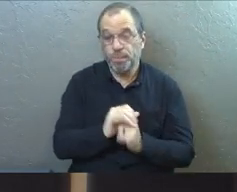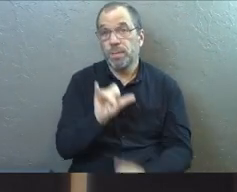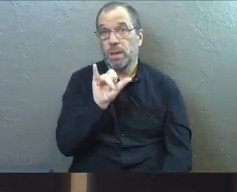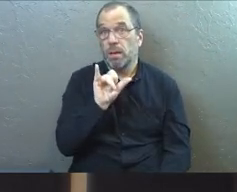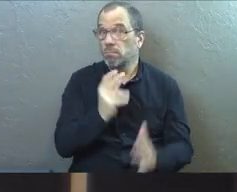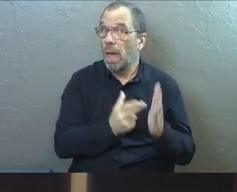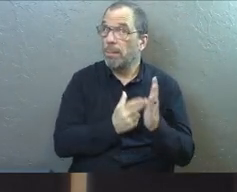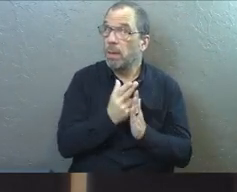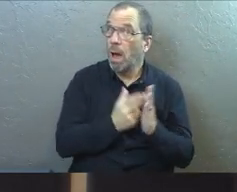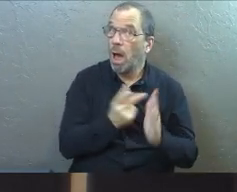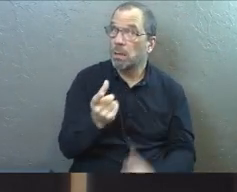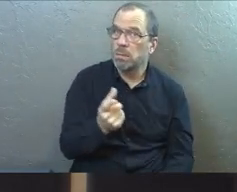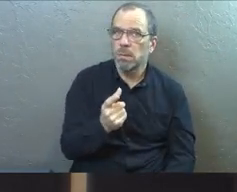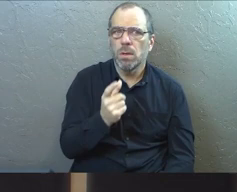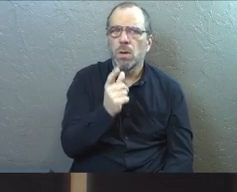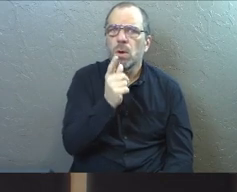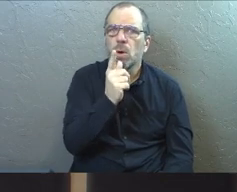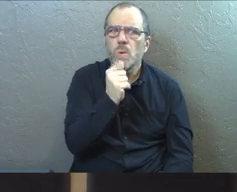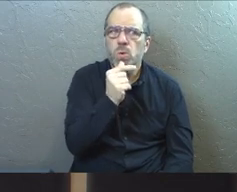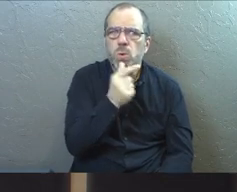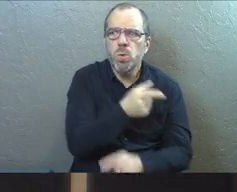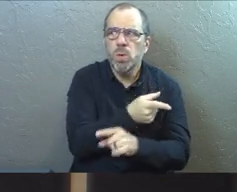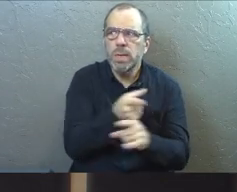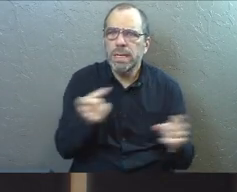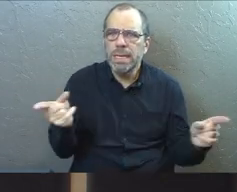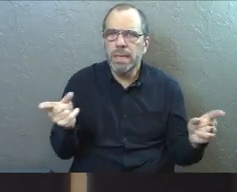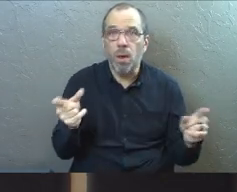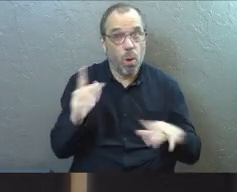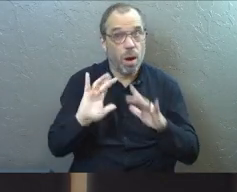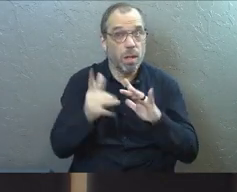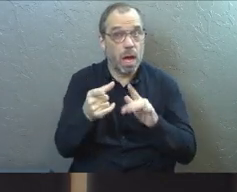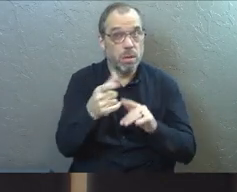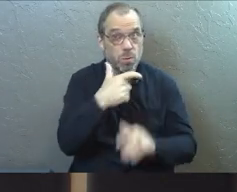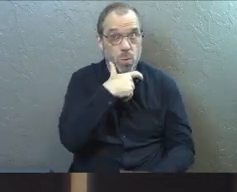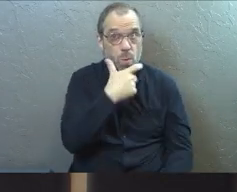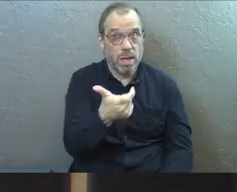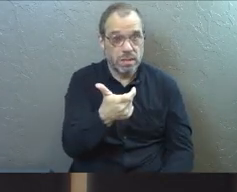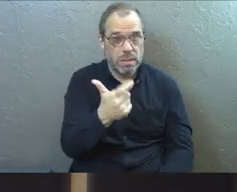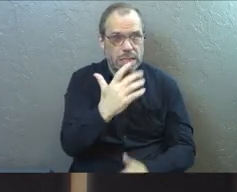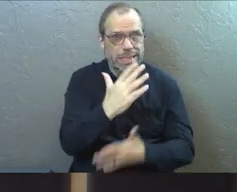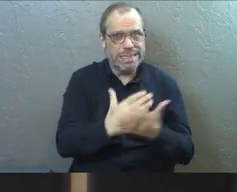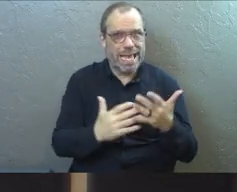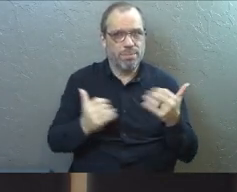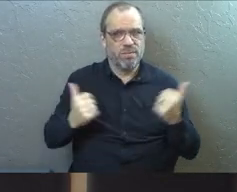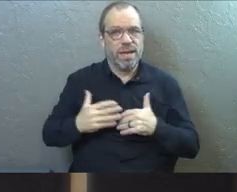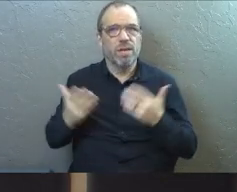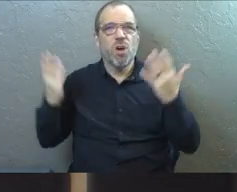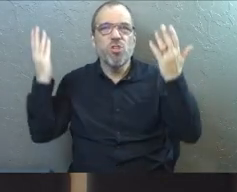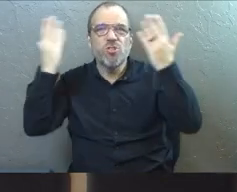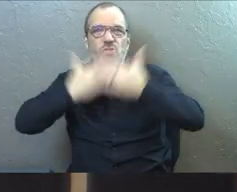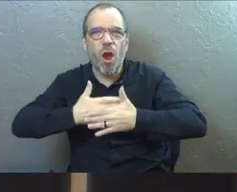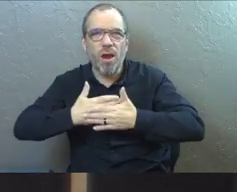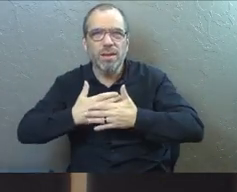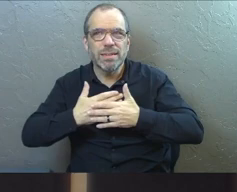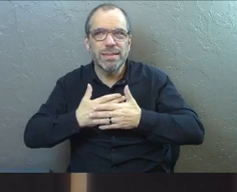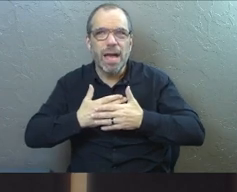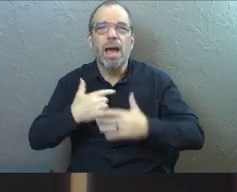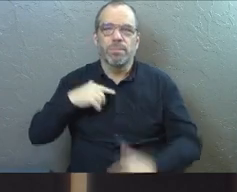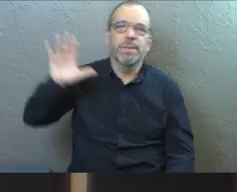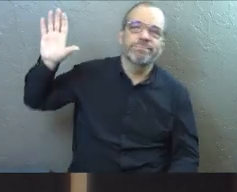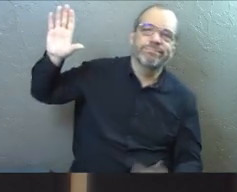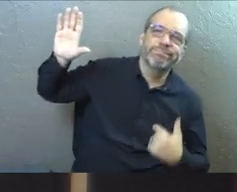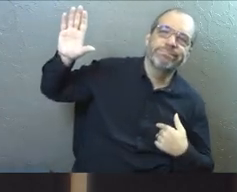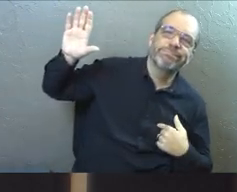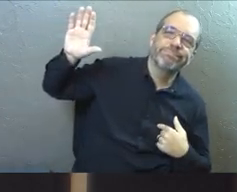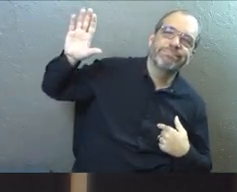if you're honest with yourself, who in the room or watching online would say they're still a little bit afraid of the dark? I would put myself